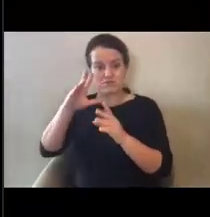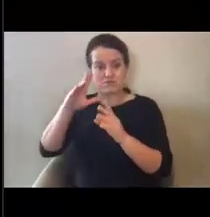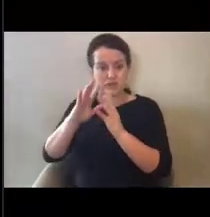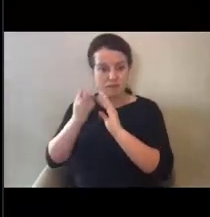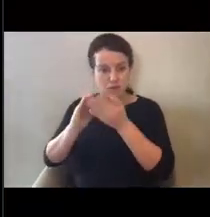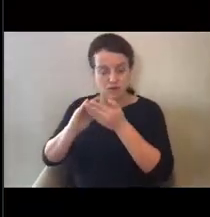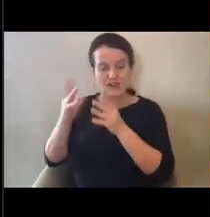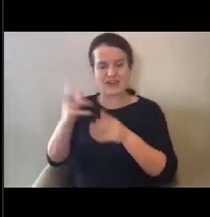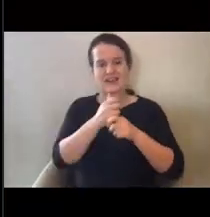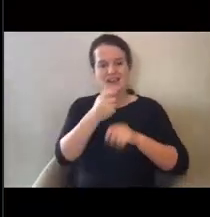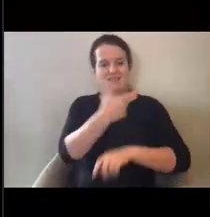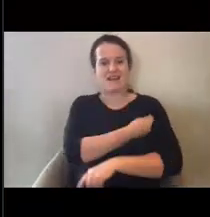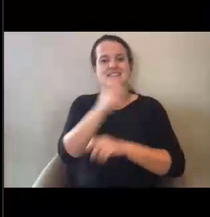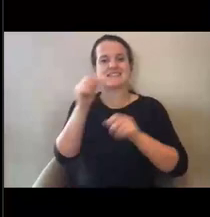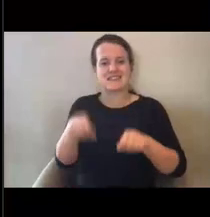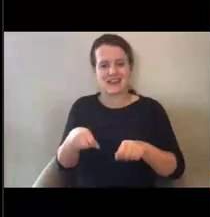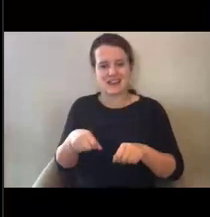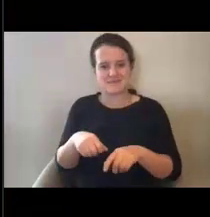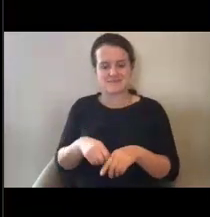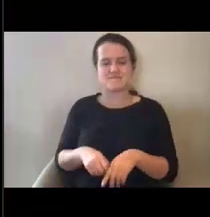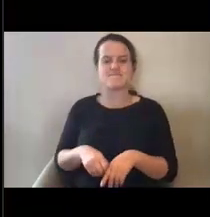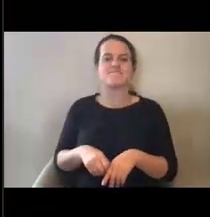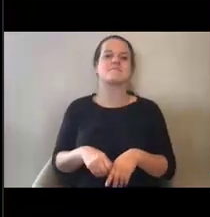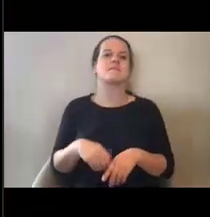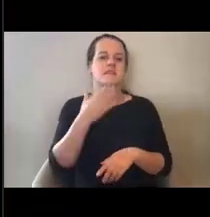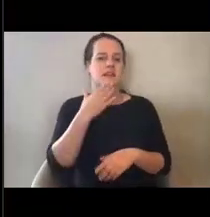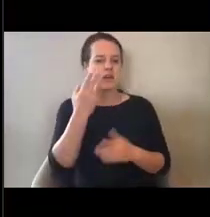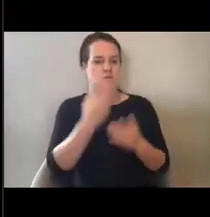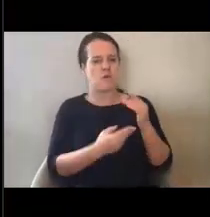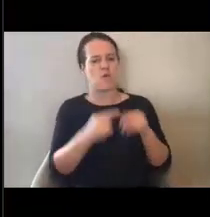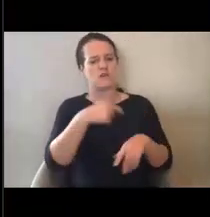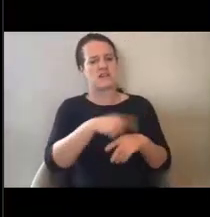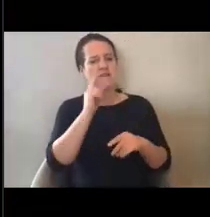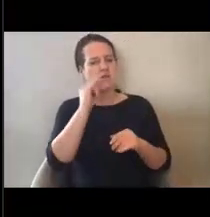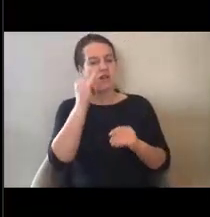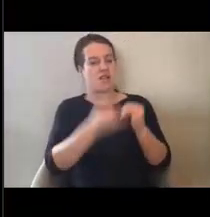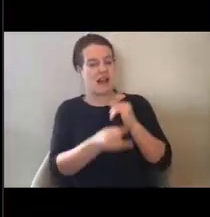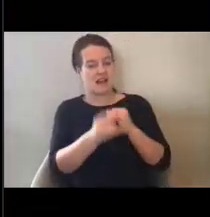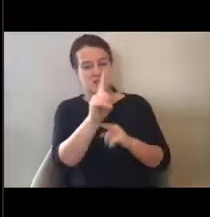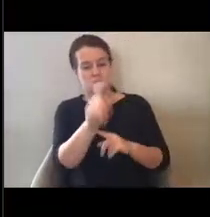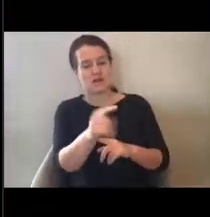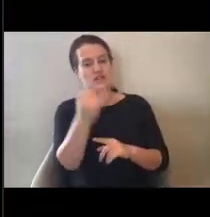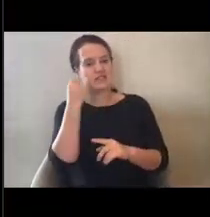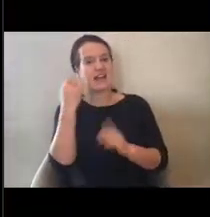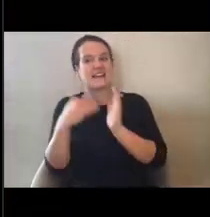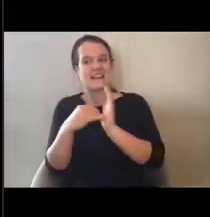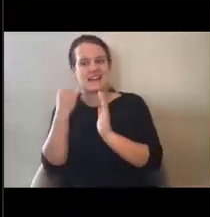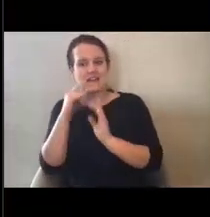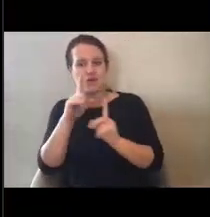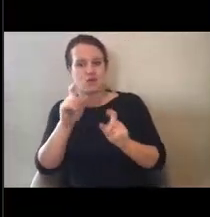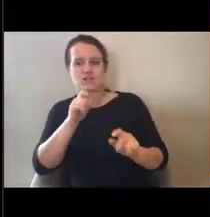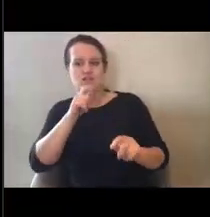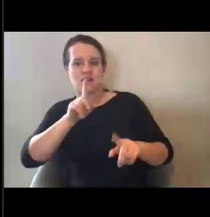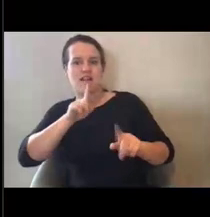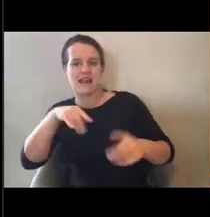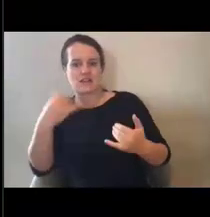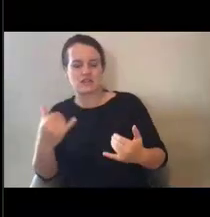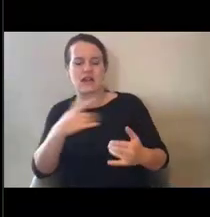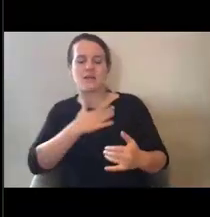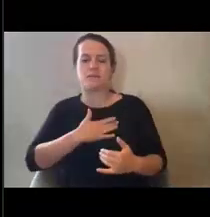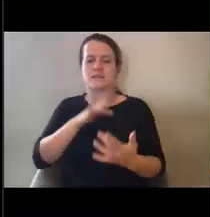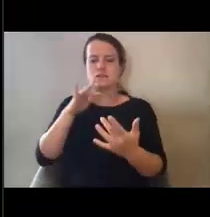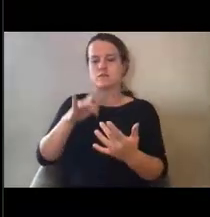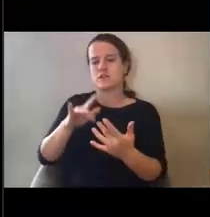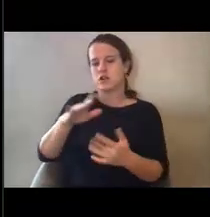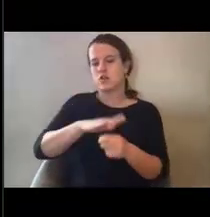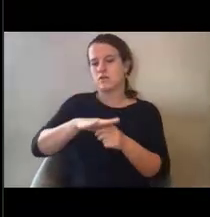Thanks. Thank you both. Time for one last question. Again, if your question wasn't answered today, please feel free to reach out to your regional point